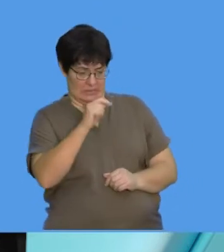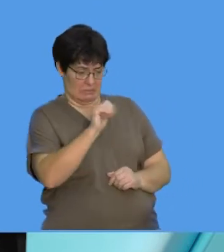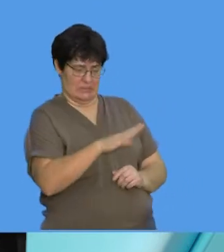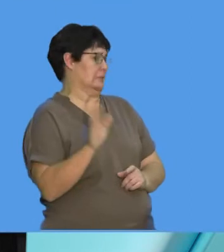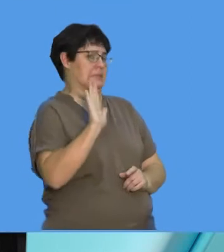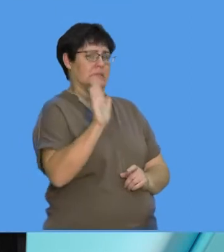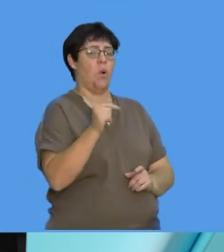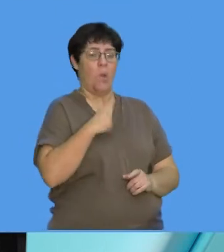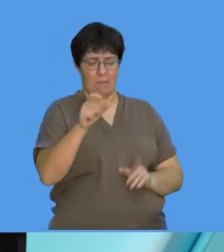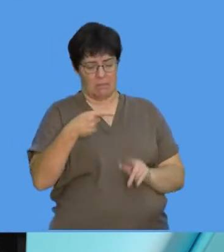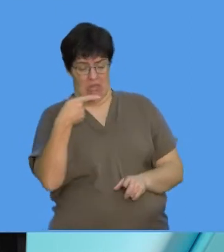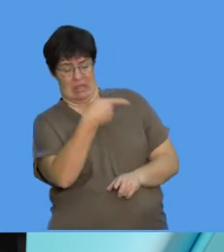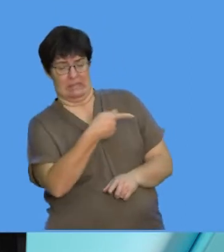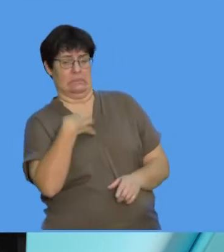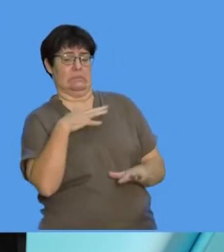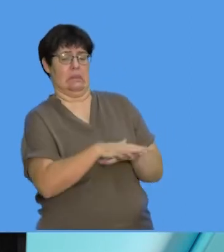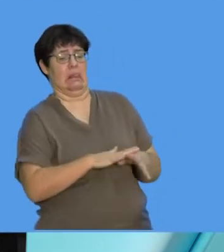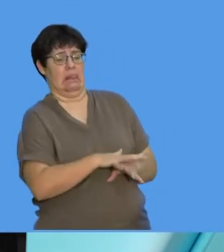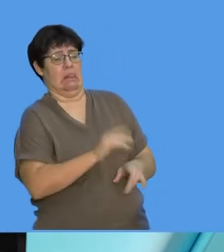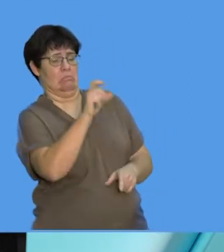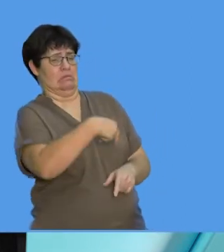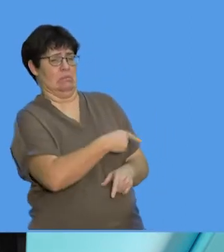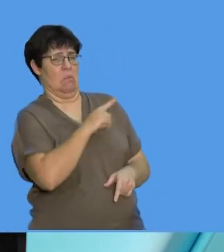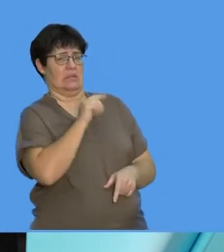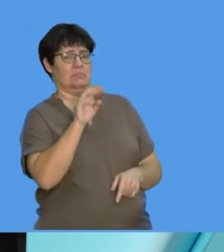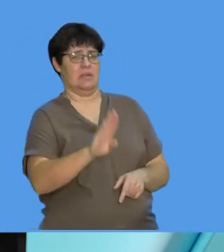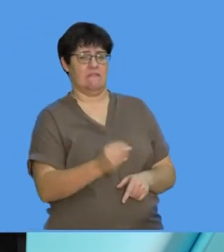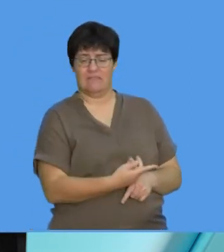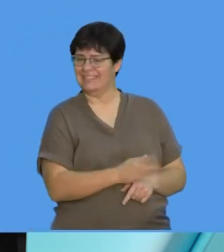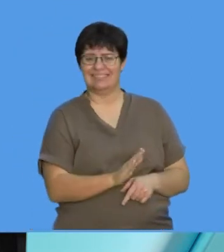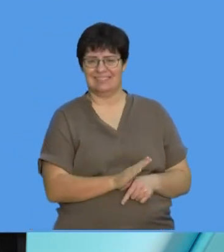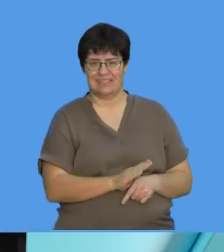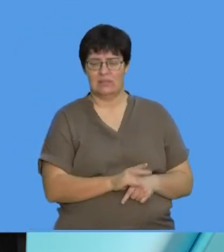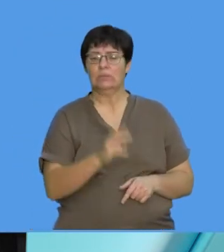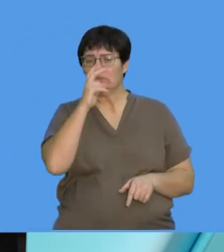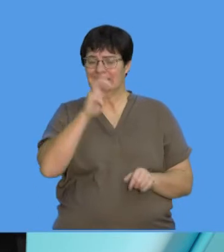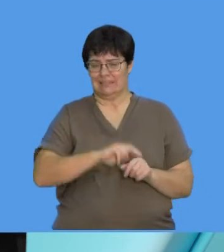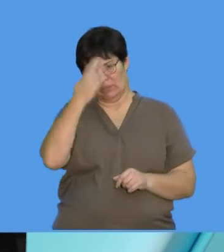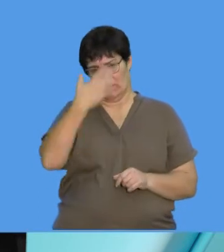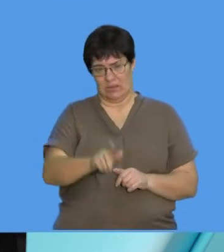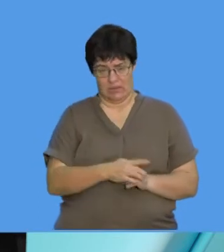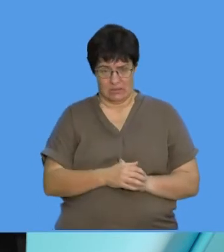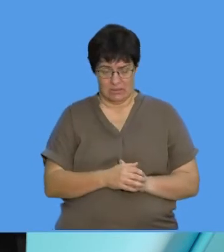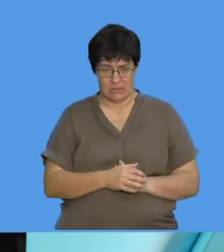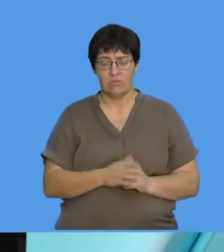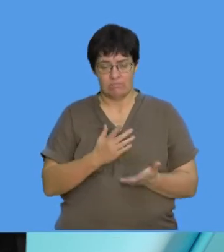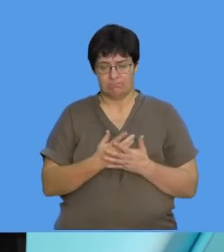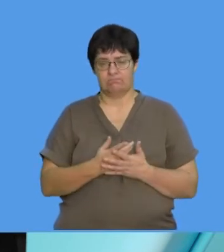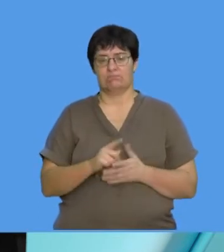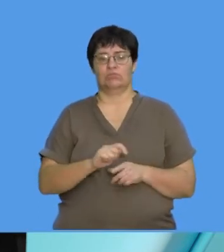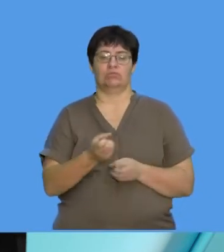have TB because it has a stigma towards that. And unfortunately, you need to know so that you can be